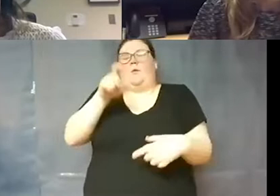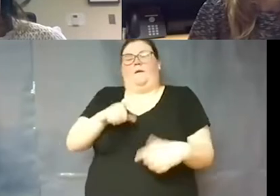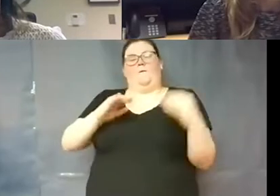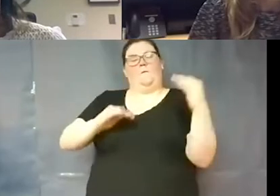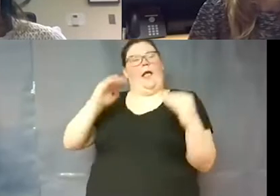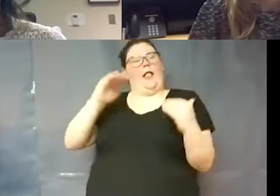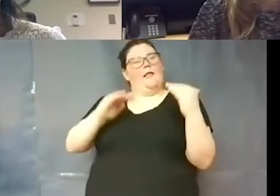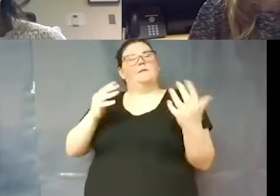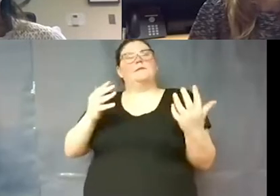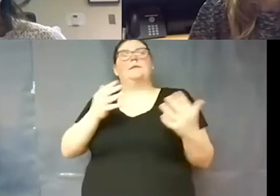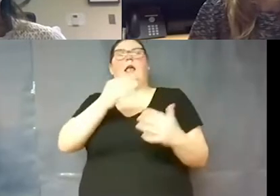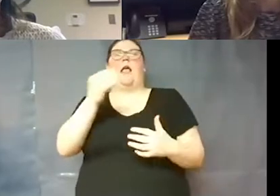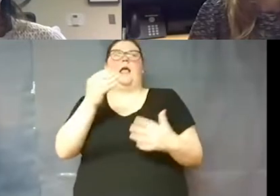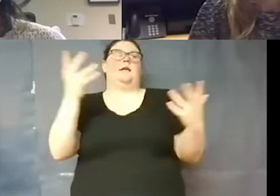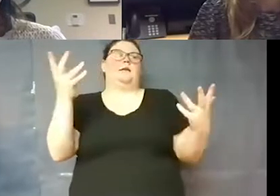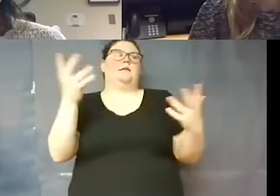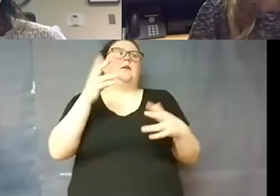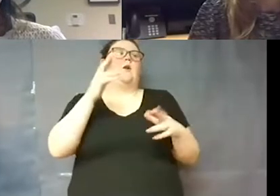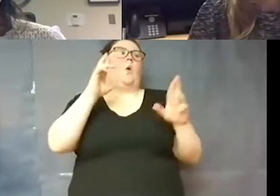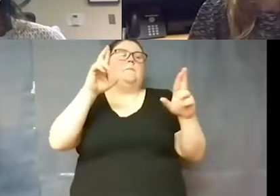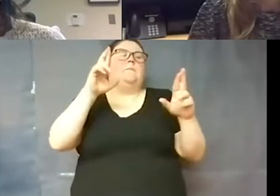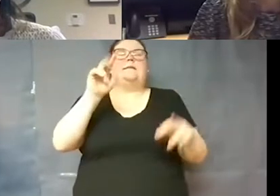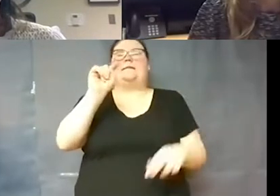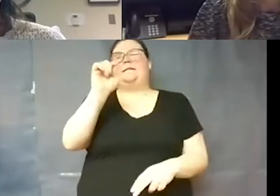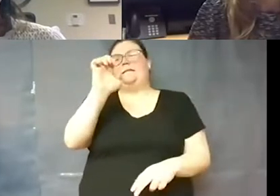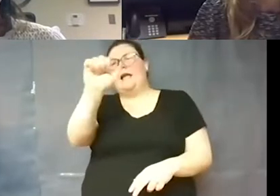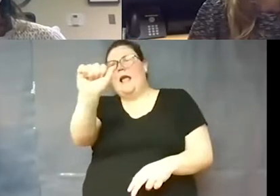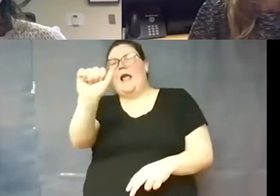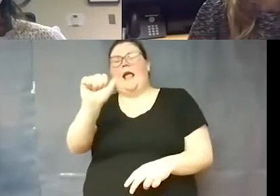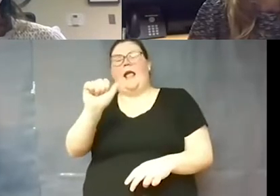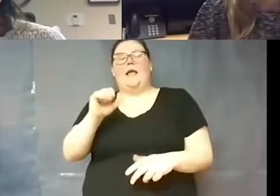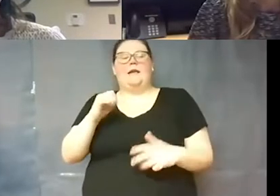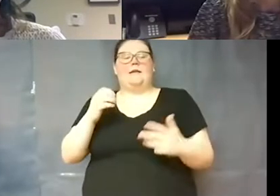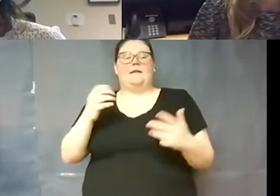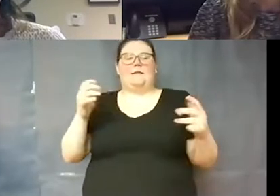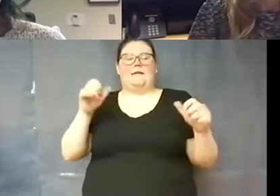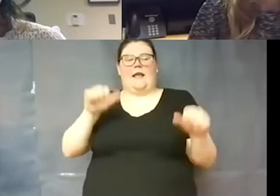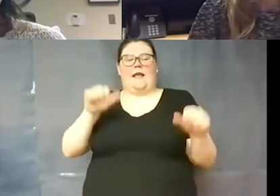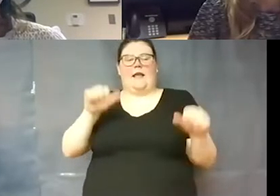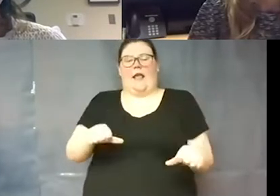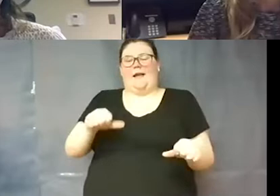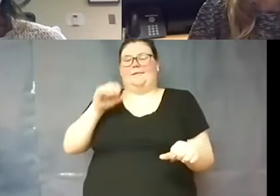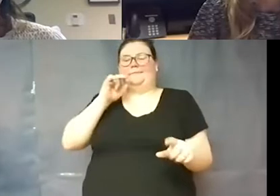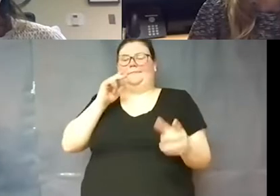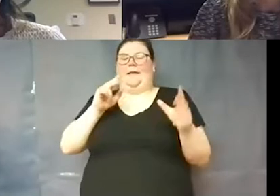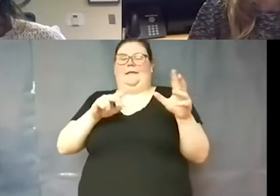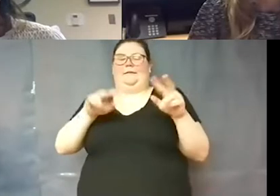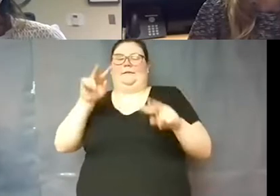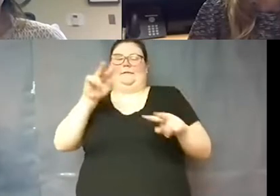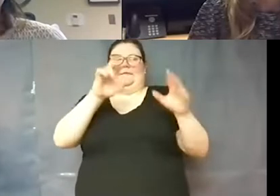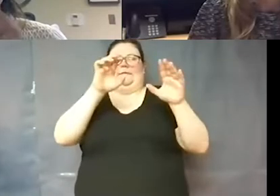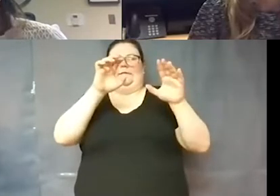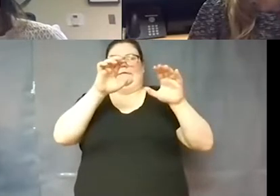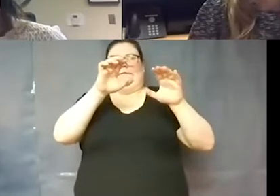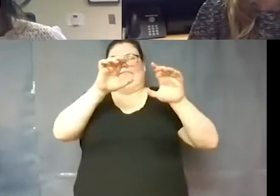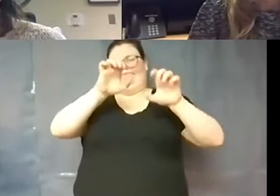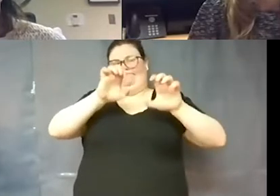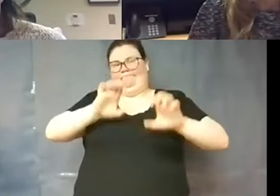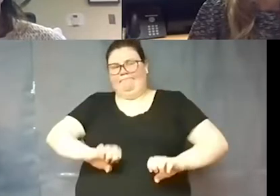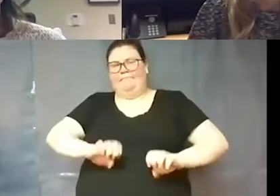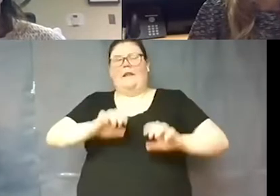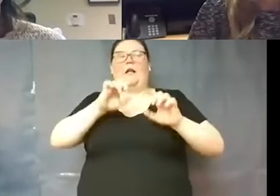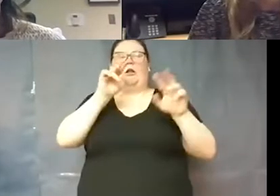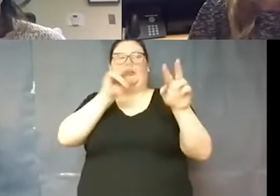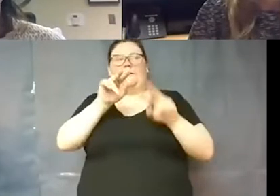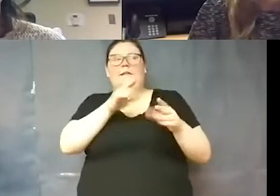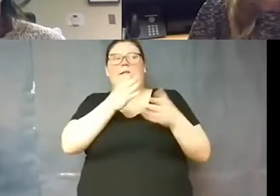um are very much hoping tea um can take another look at these at this at this stuff as we move forward and